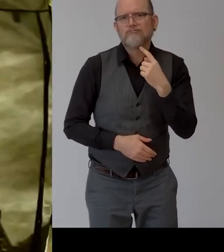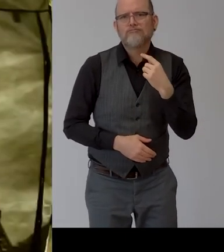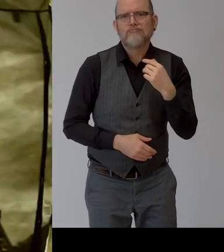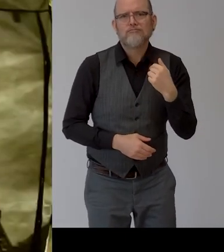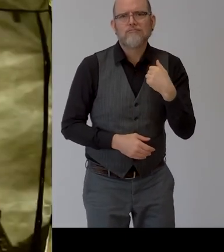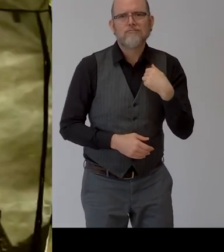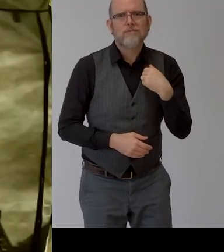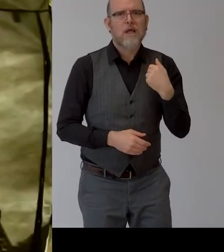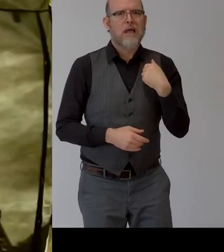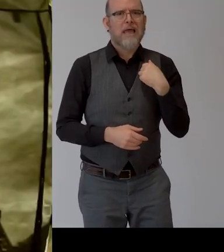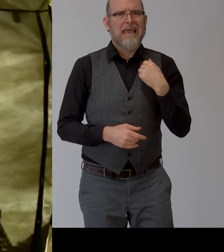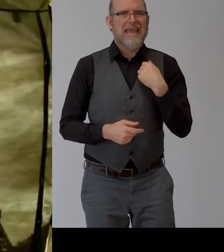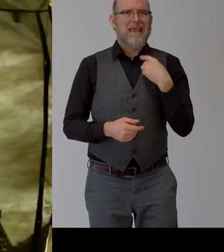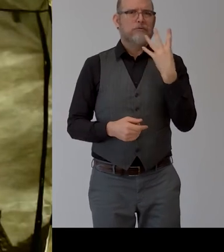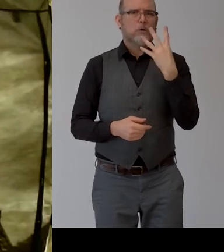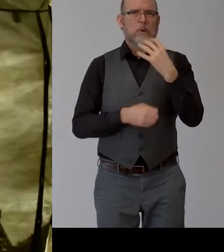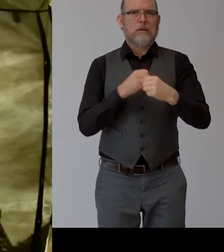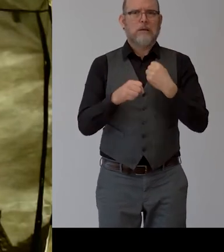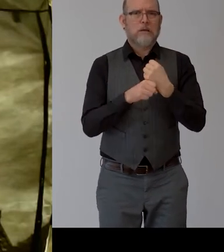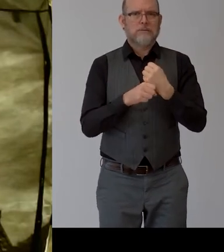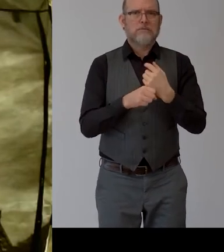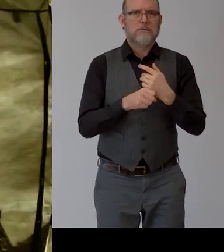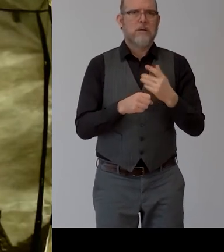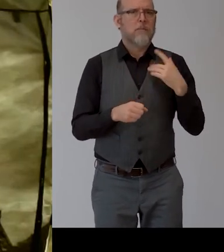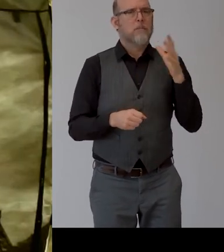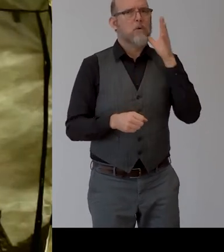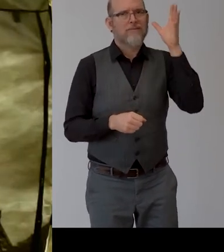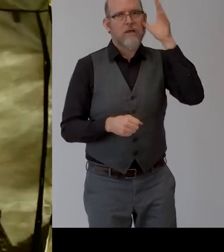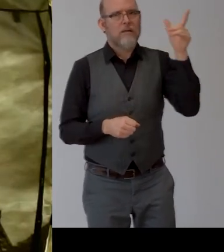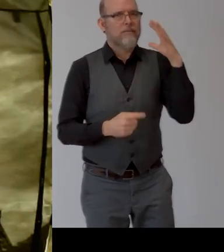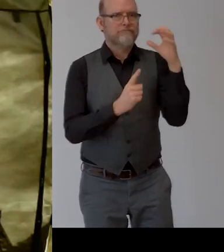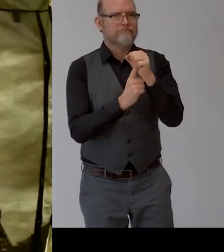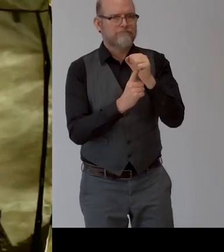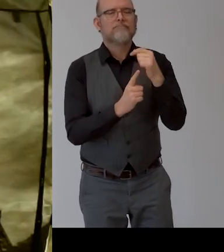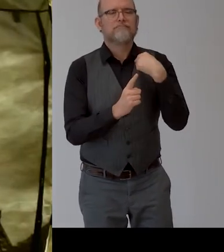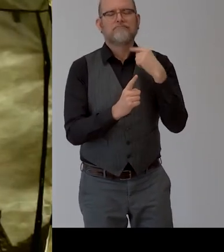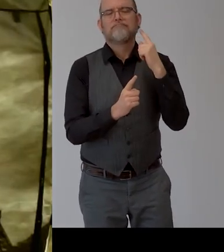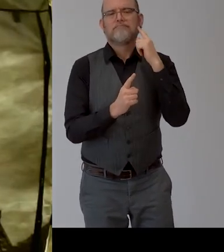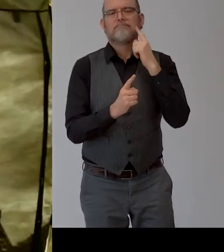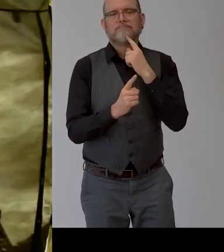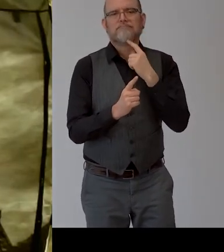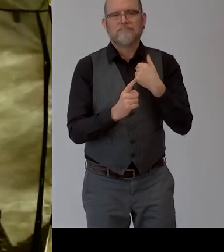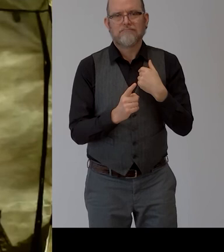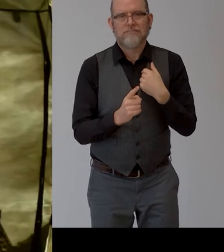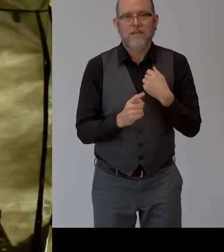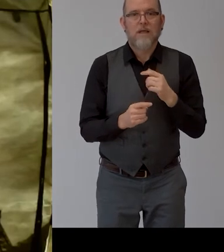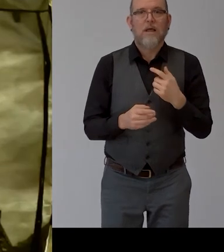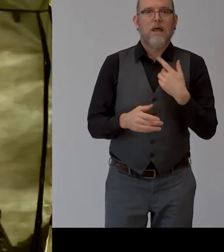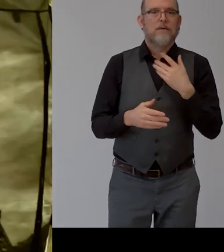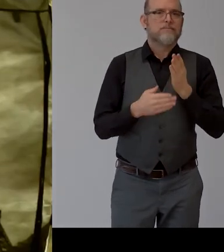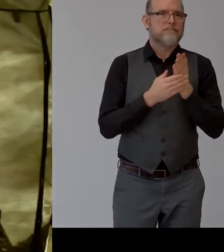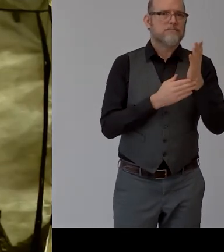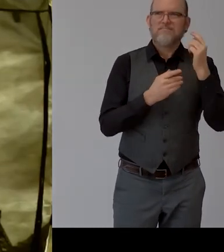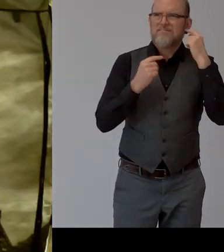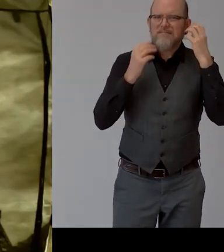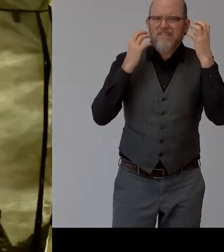parents noticed that i don't react to noises and they took me